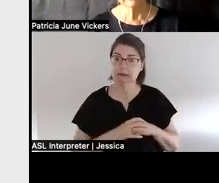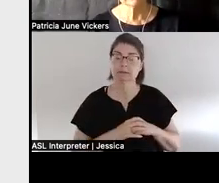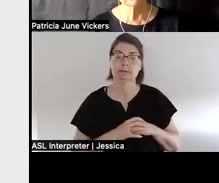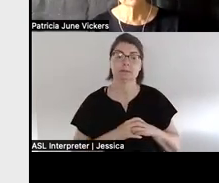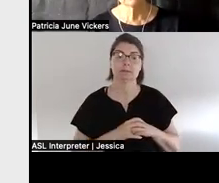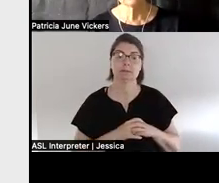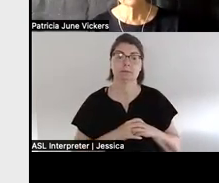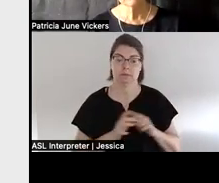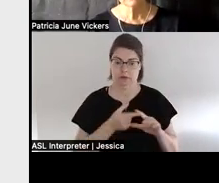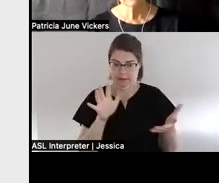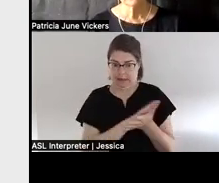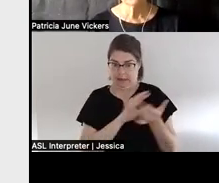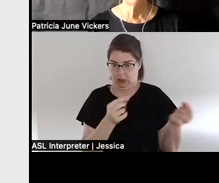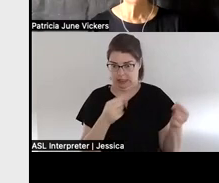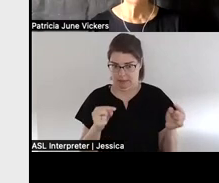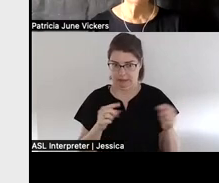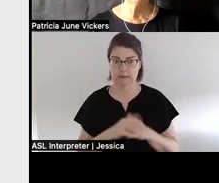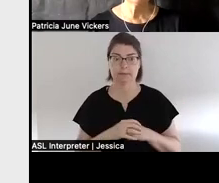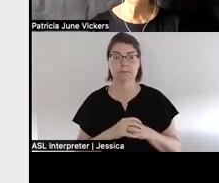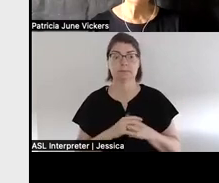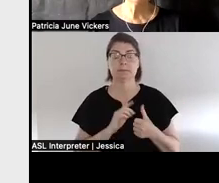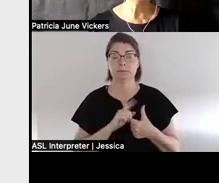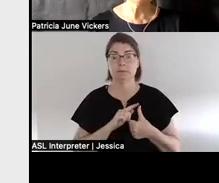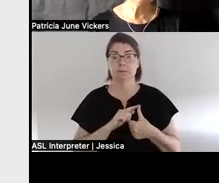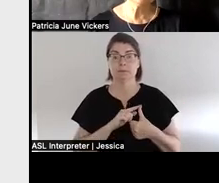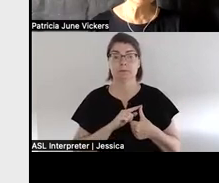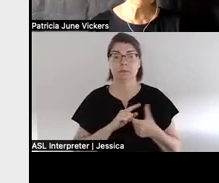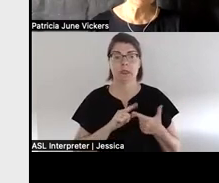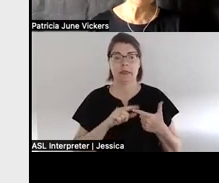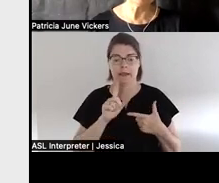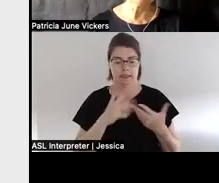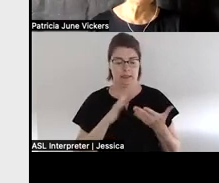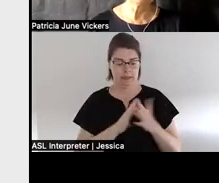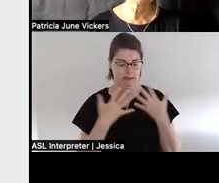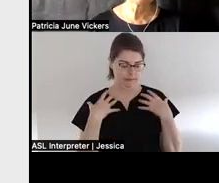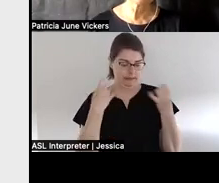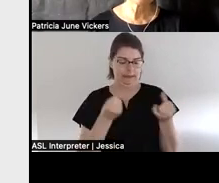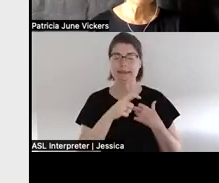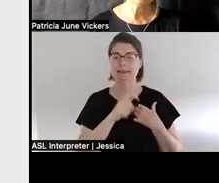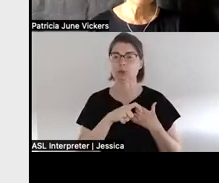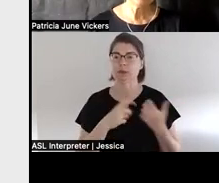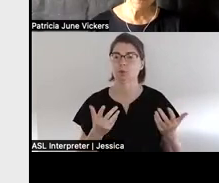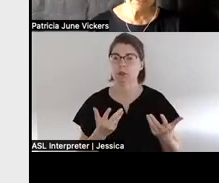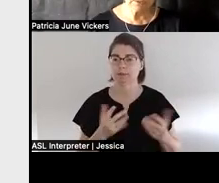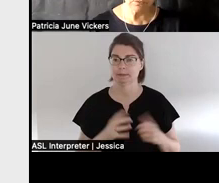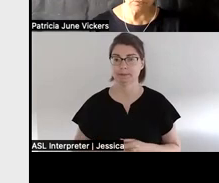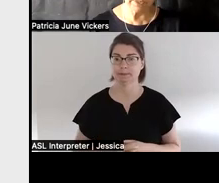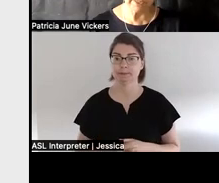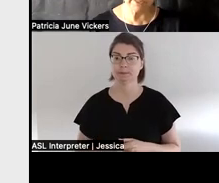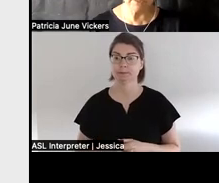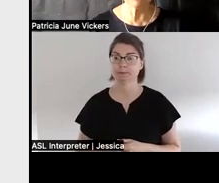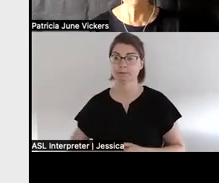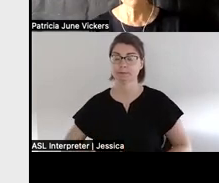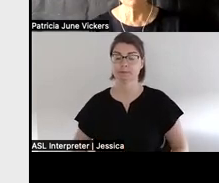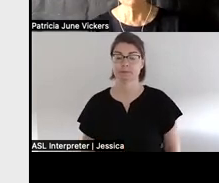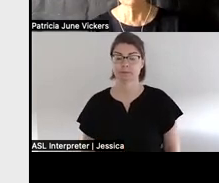vandalism and then what is needed for healing so what i